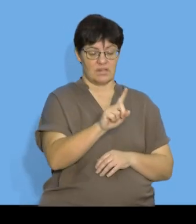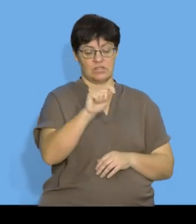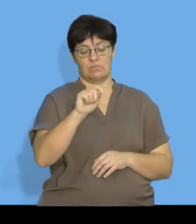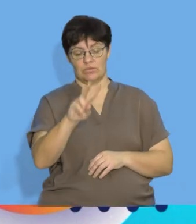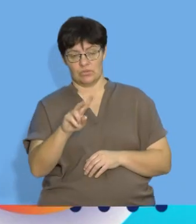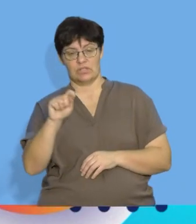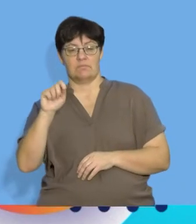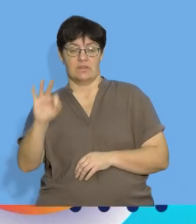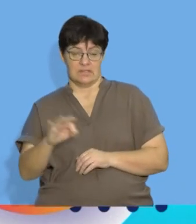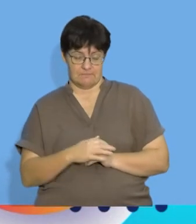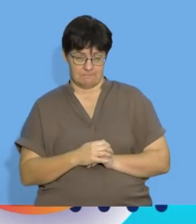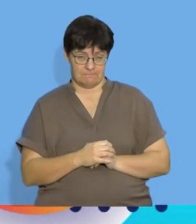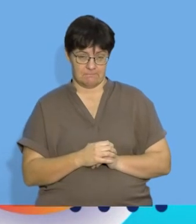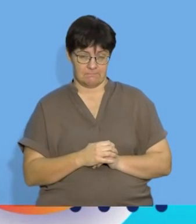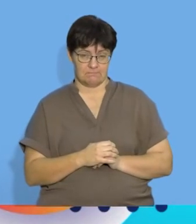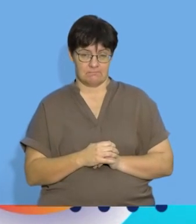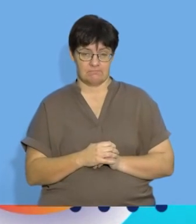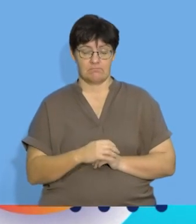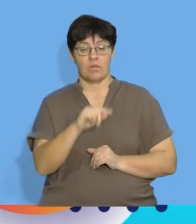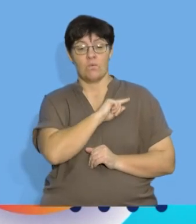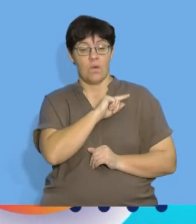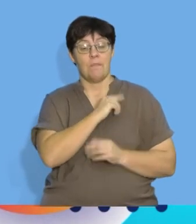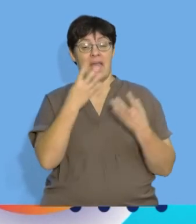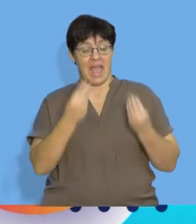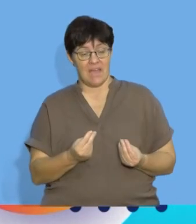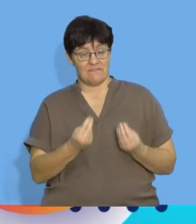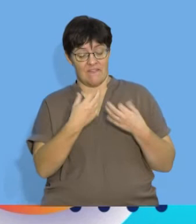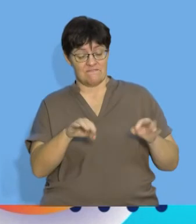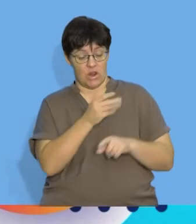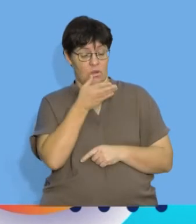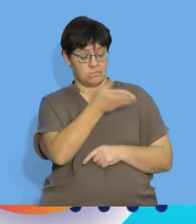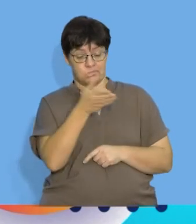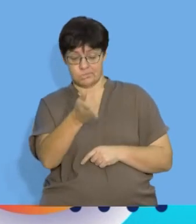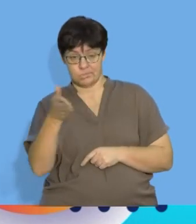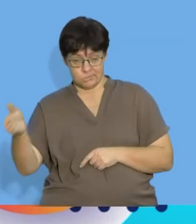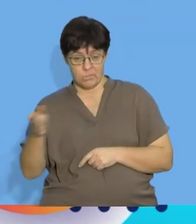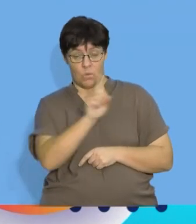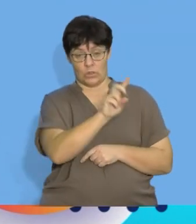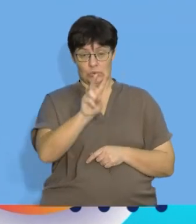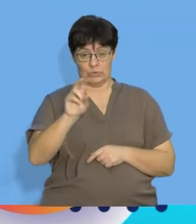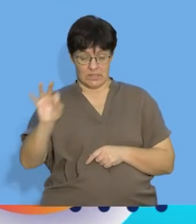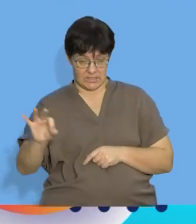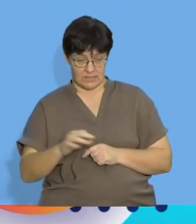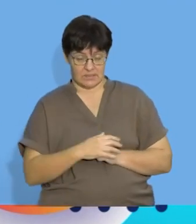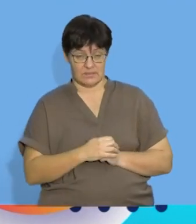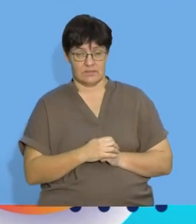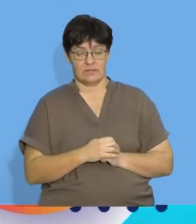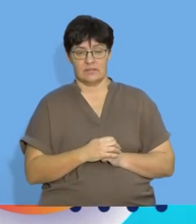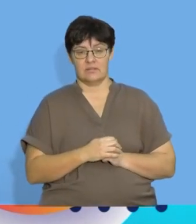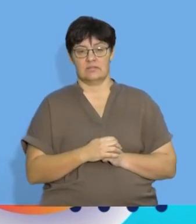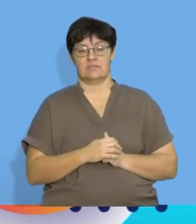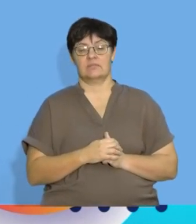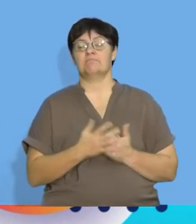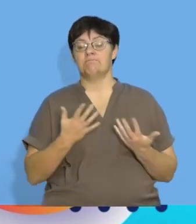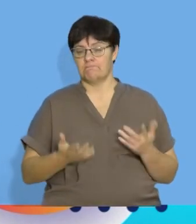because I now have the actual values of term 1 term 2 and term 3 I'm going to be able to find